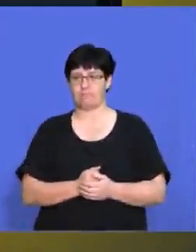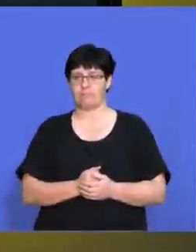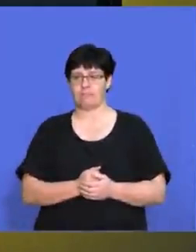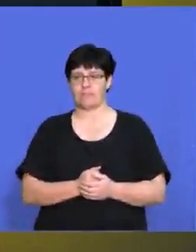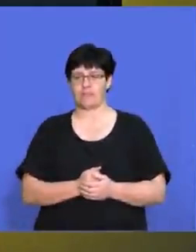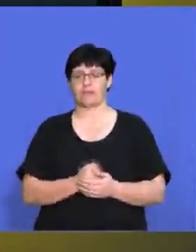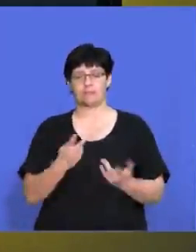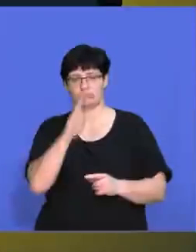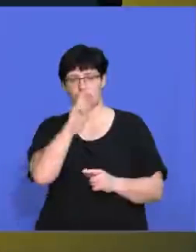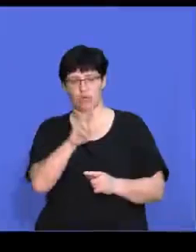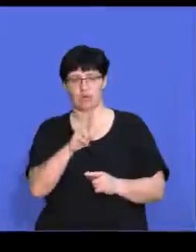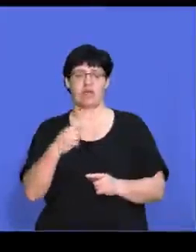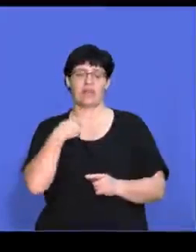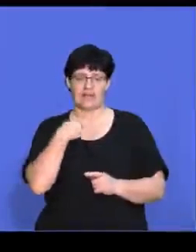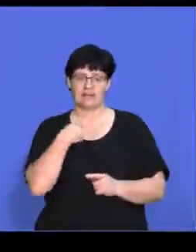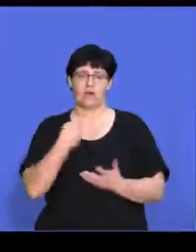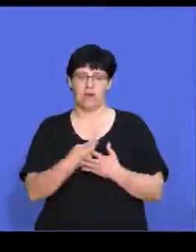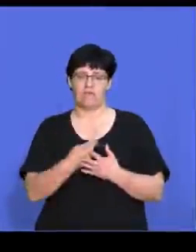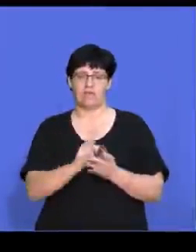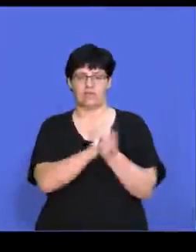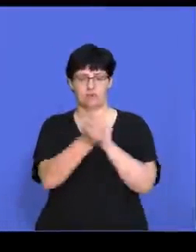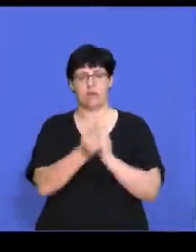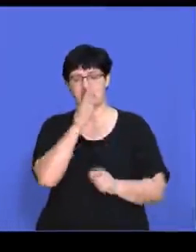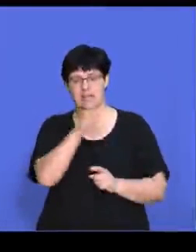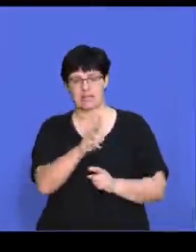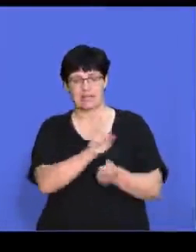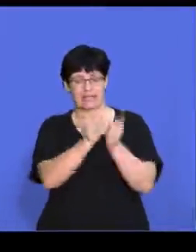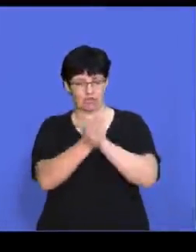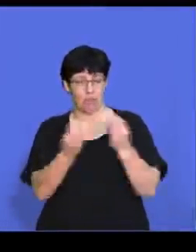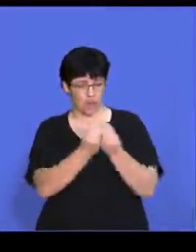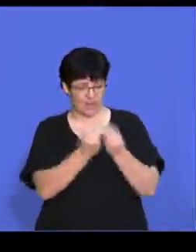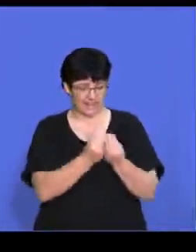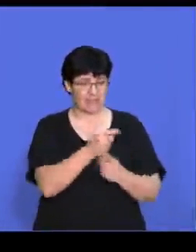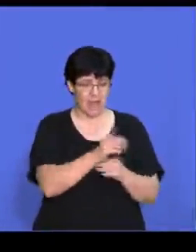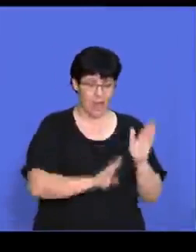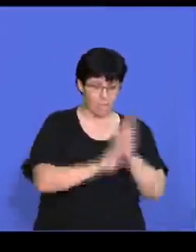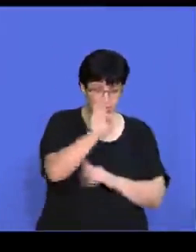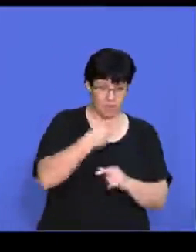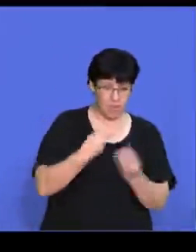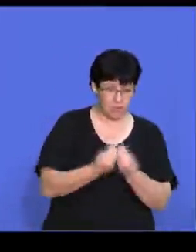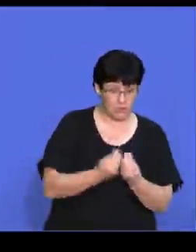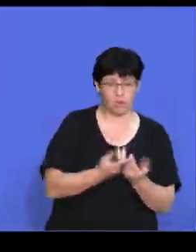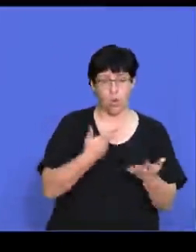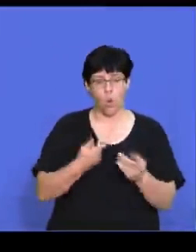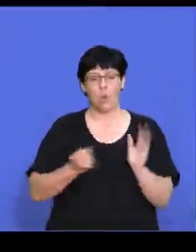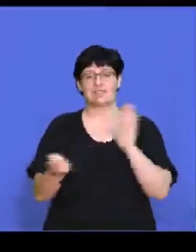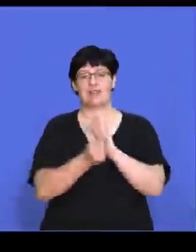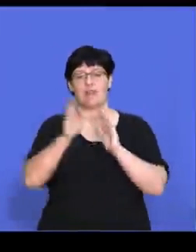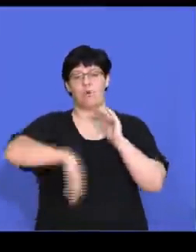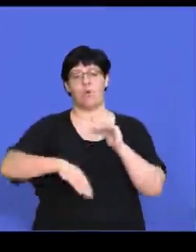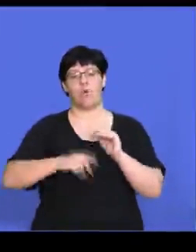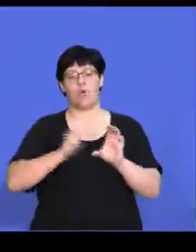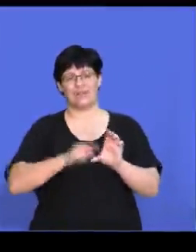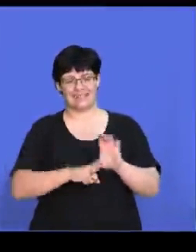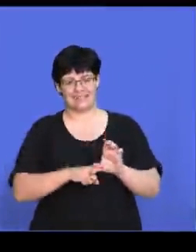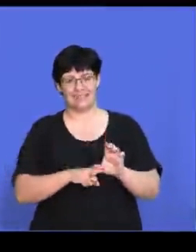Um, and then we look at threats of substitutes. So we have to establish where the substitute products have improved their products or sell lower quality goods